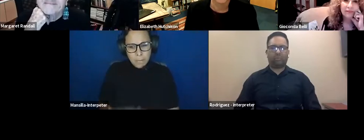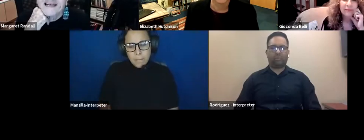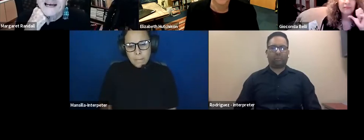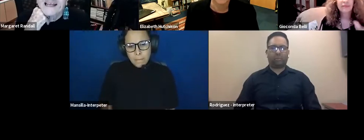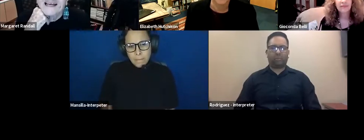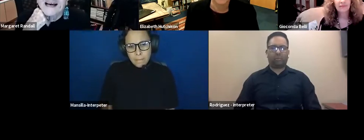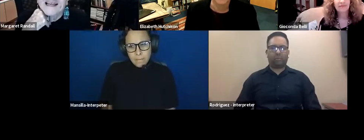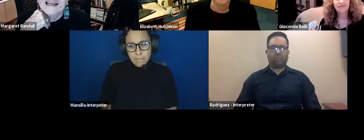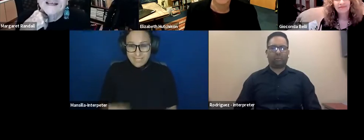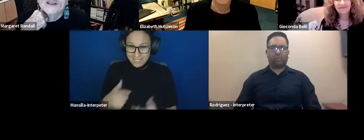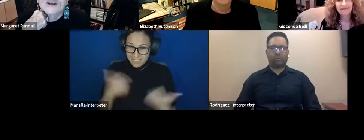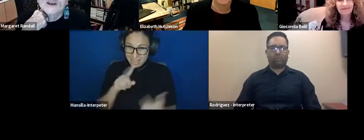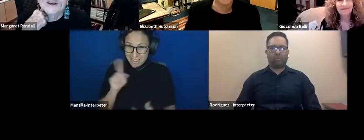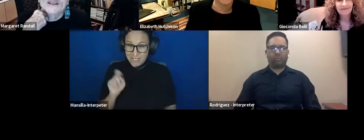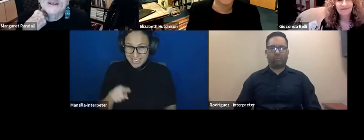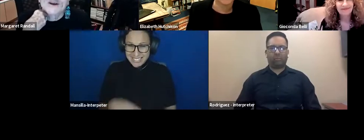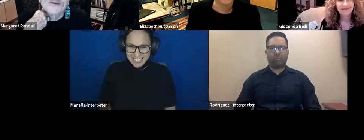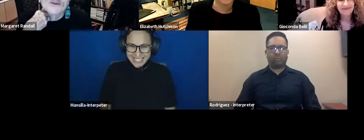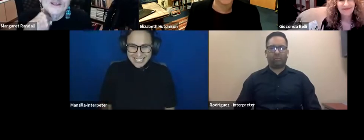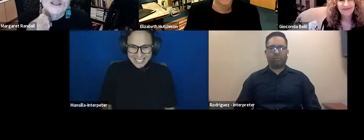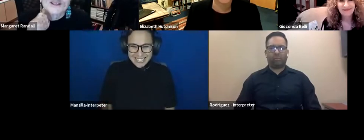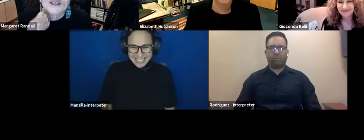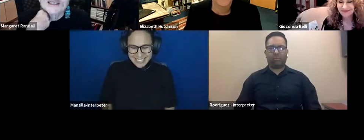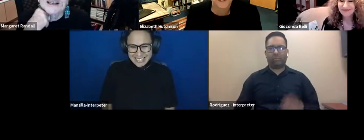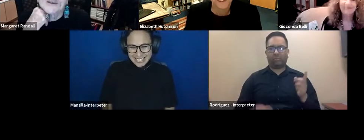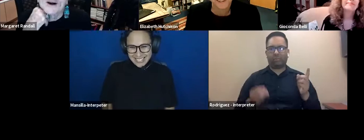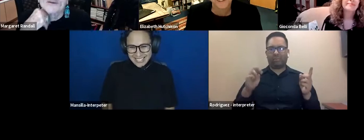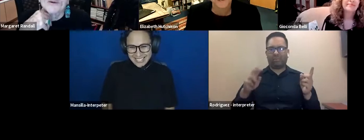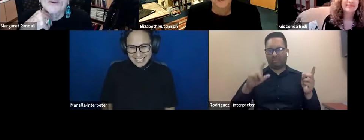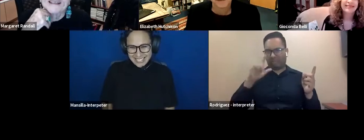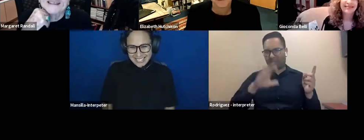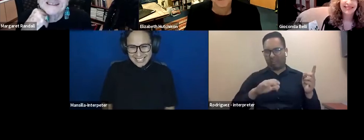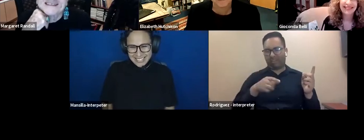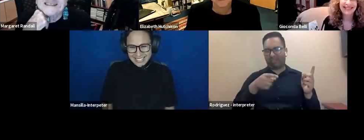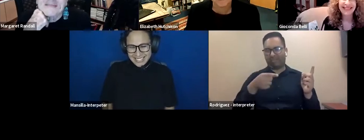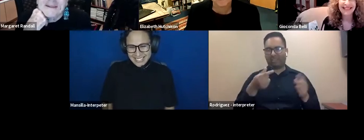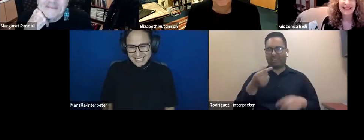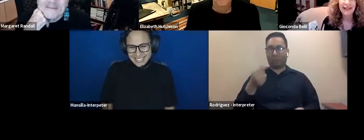It's a big question. think Dioconda should go first since she's a Nicaraguan woman.